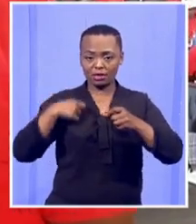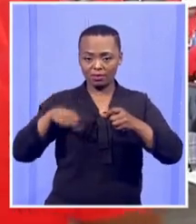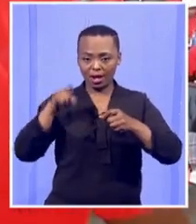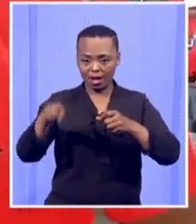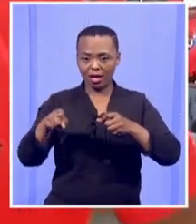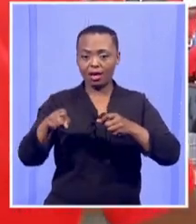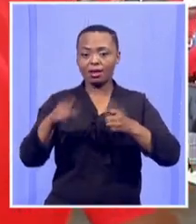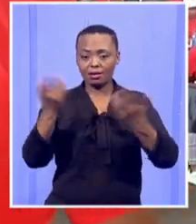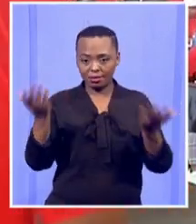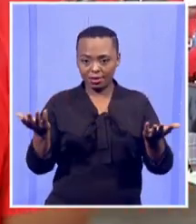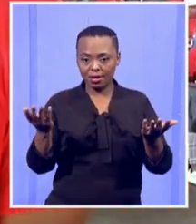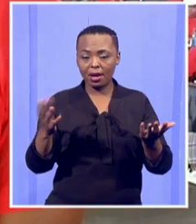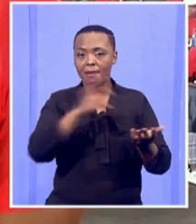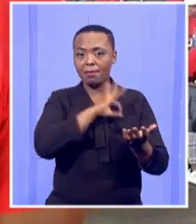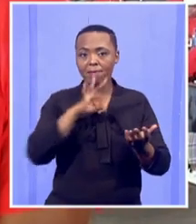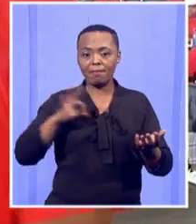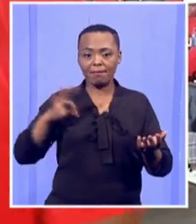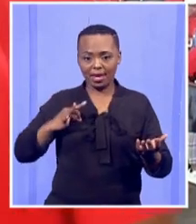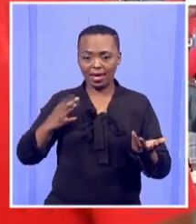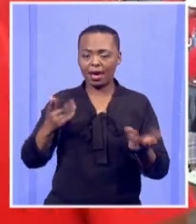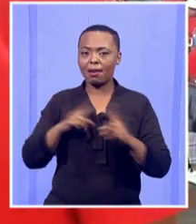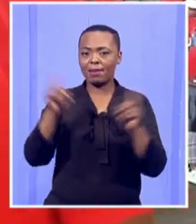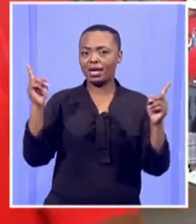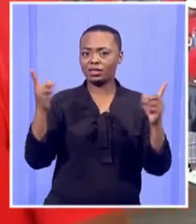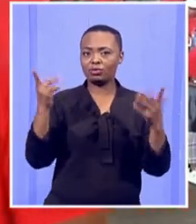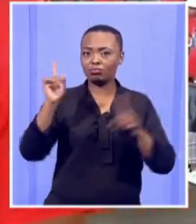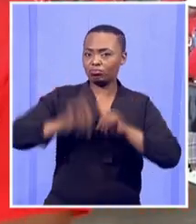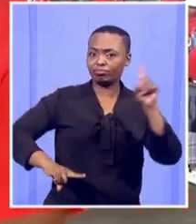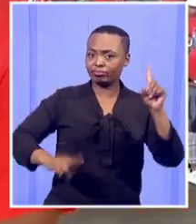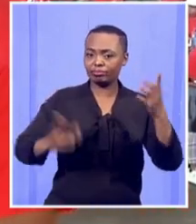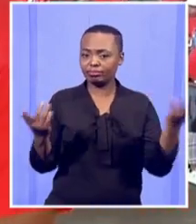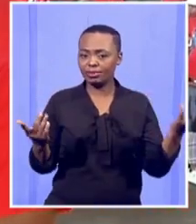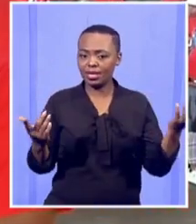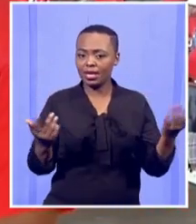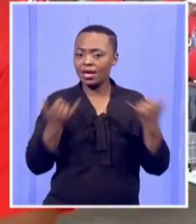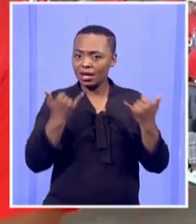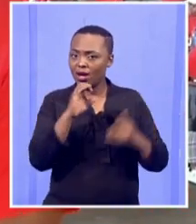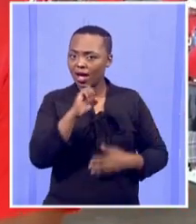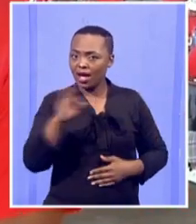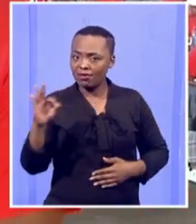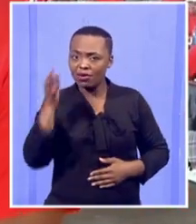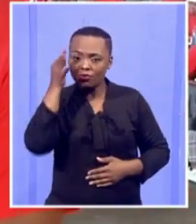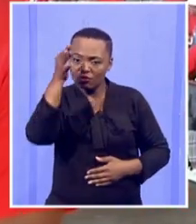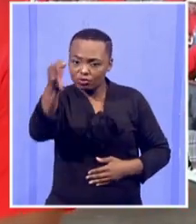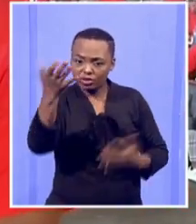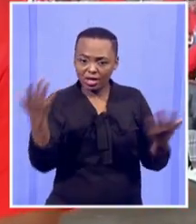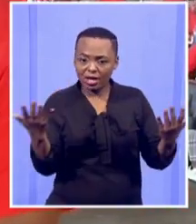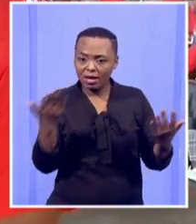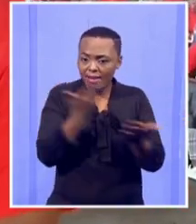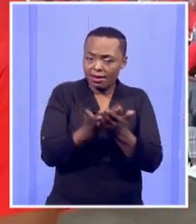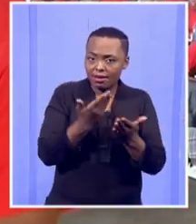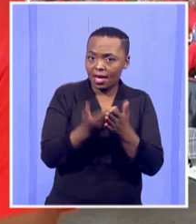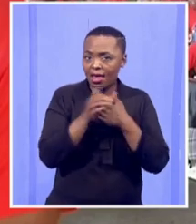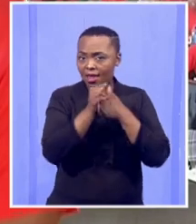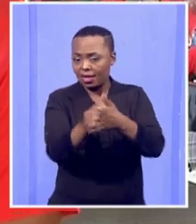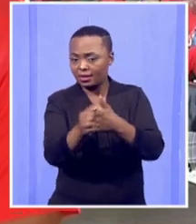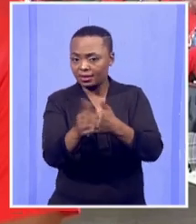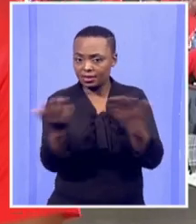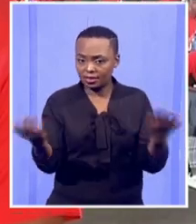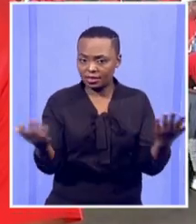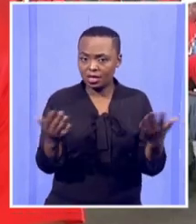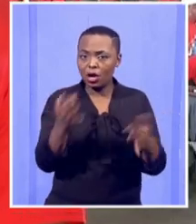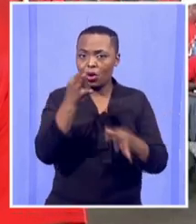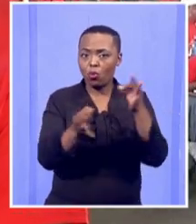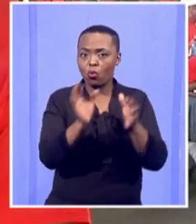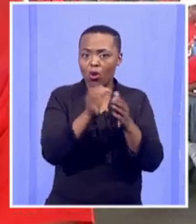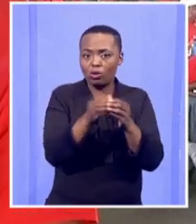mayor, but you let it go. Can we see EFF in future being able to lead this coalition